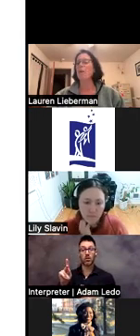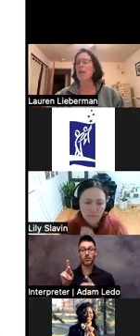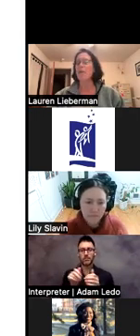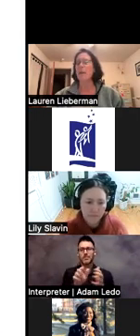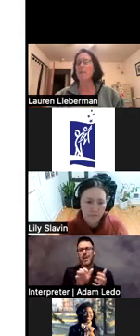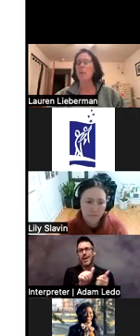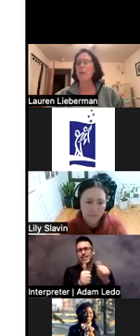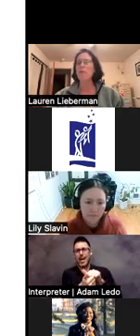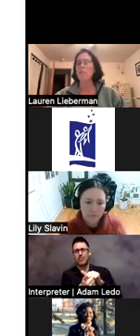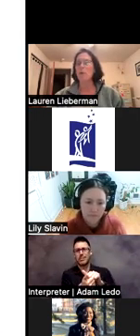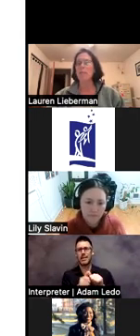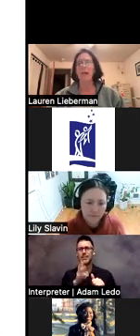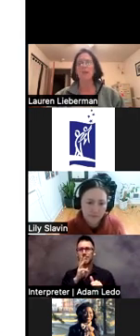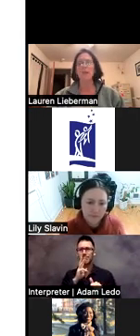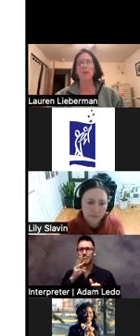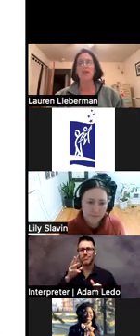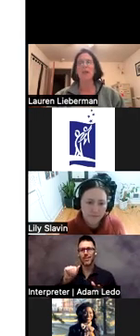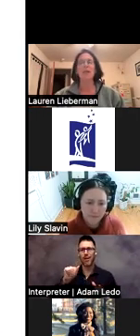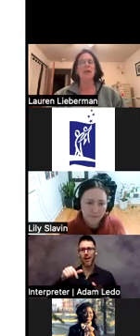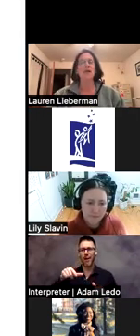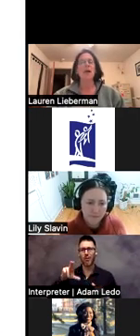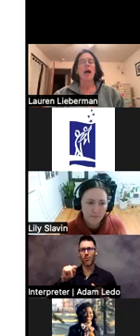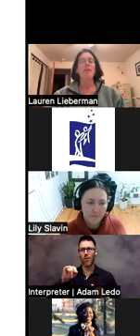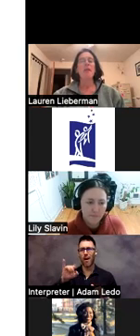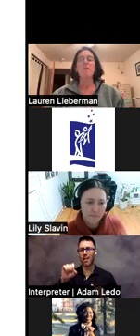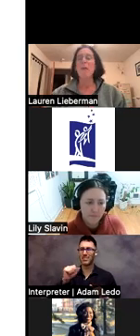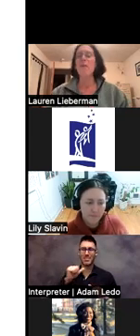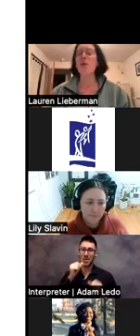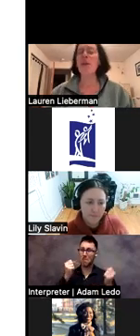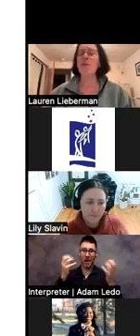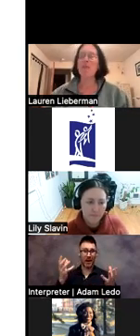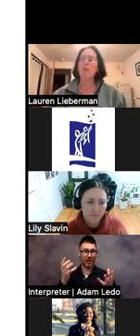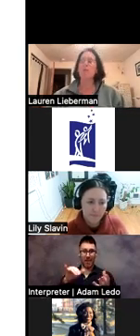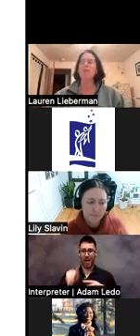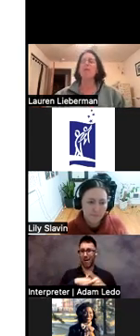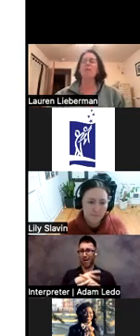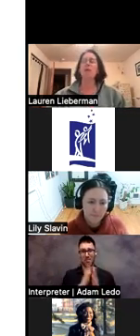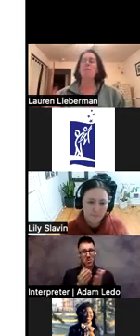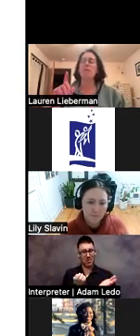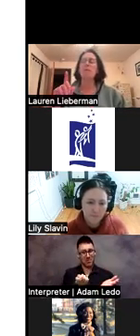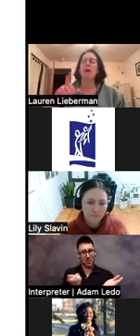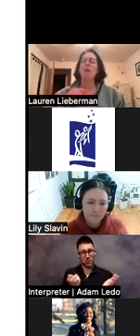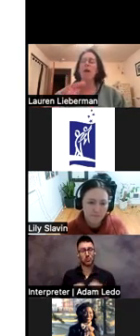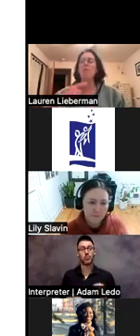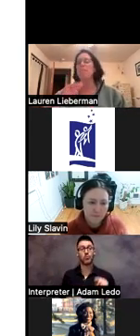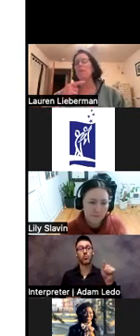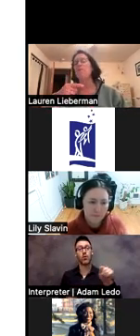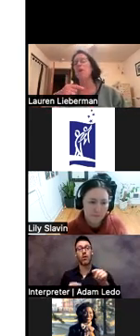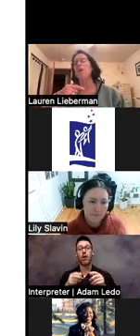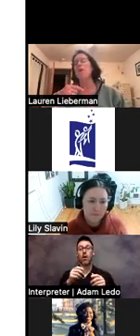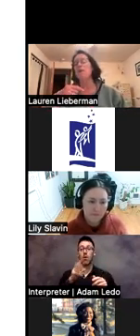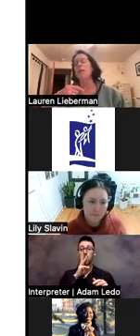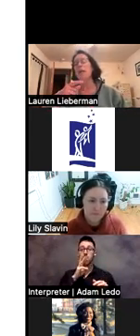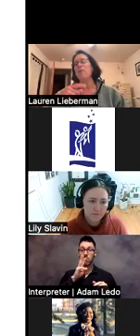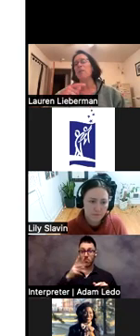There aren't a lot of Adapted Aquatics books, actually. And then on an aquatics resource, we have a